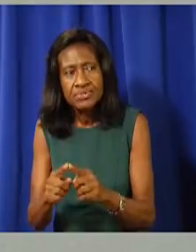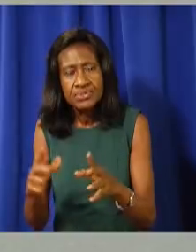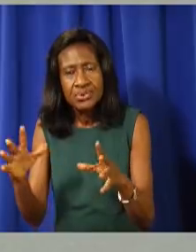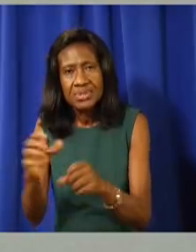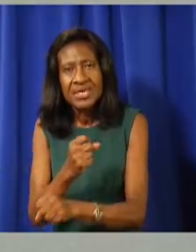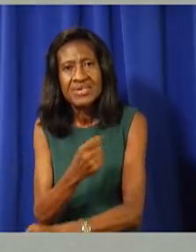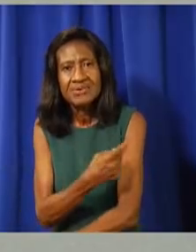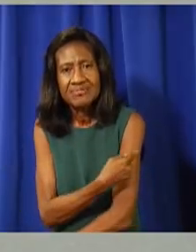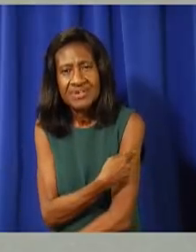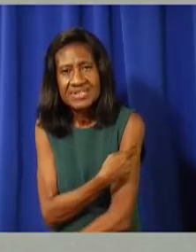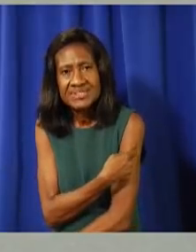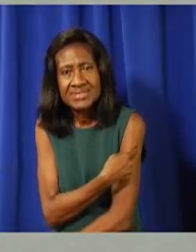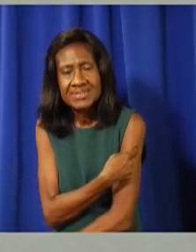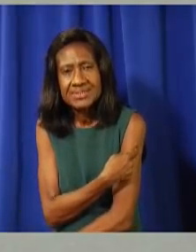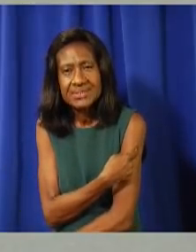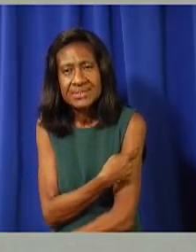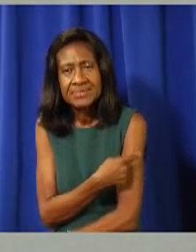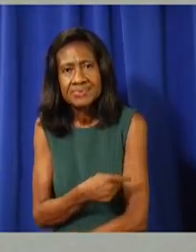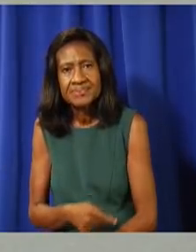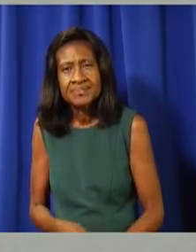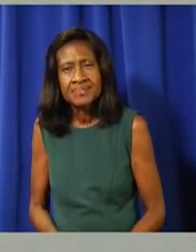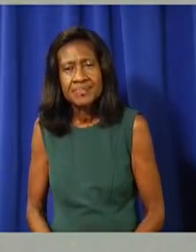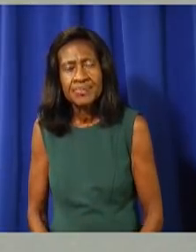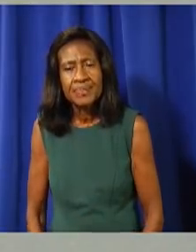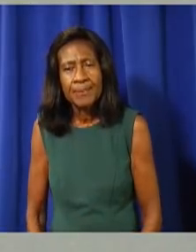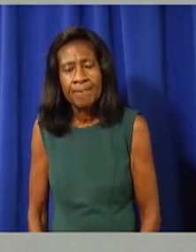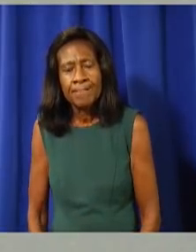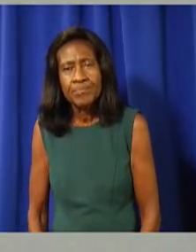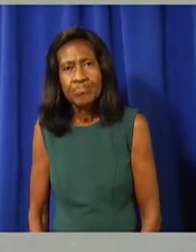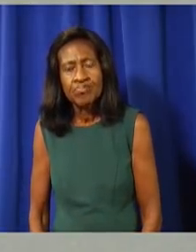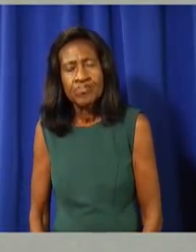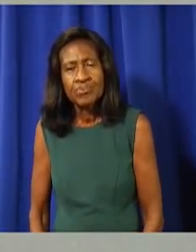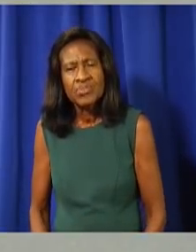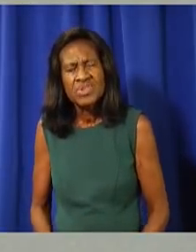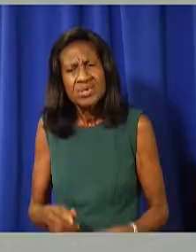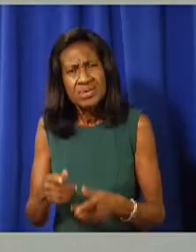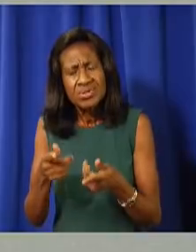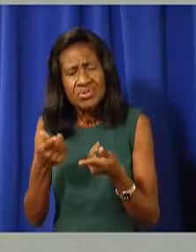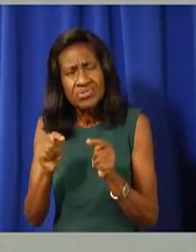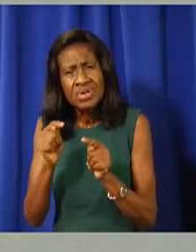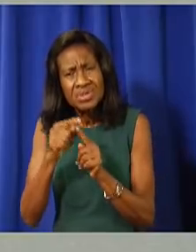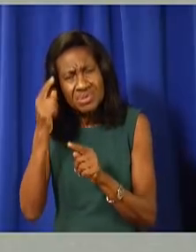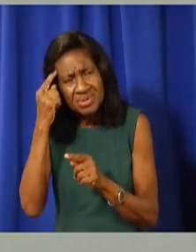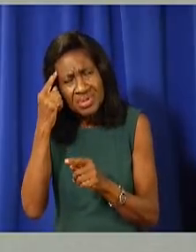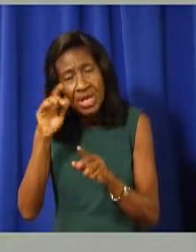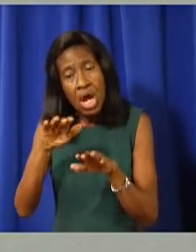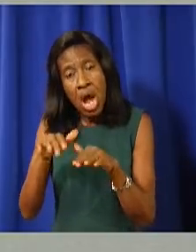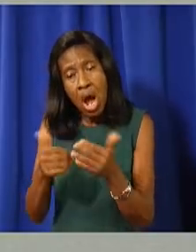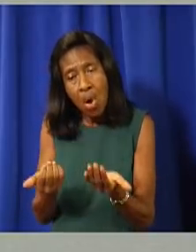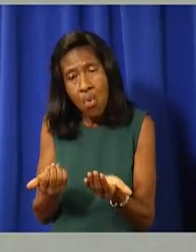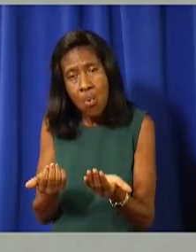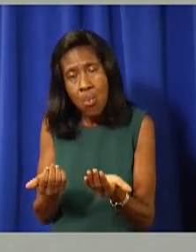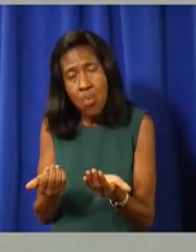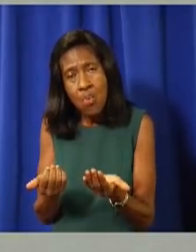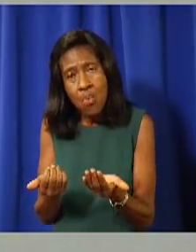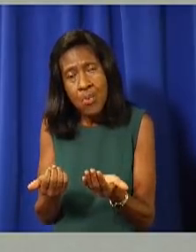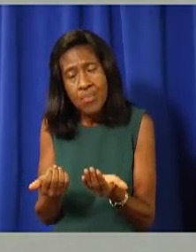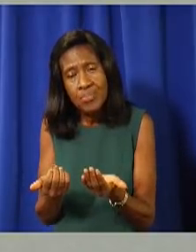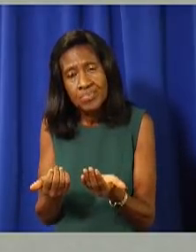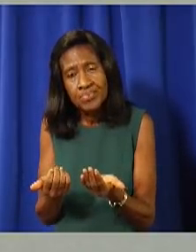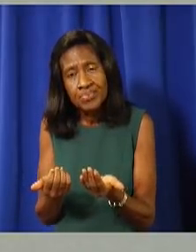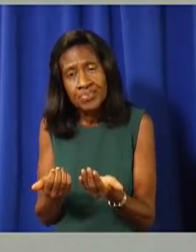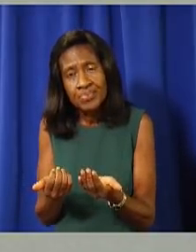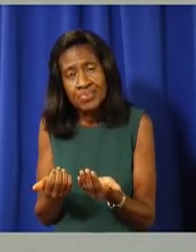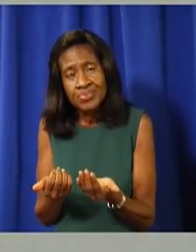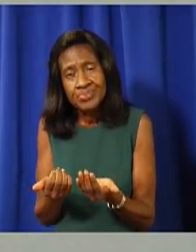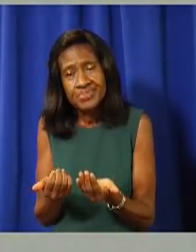around how we could, you know, mandate that. Um, obviously that is, um, I'm not, I'm,